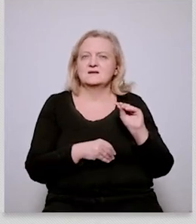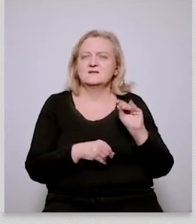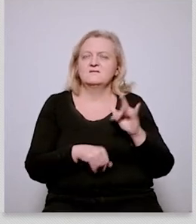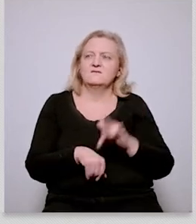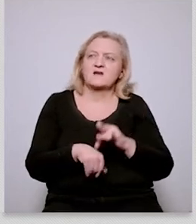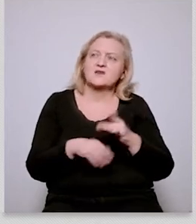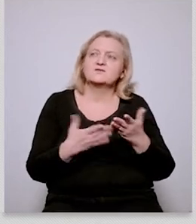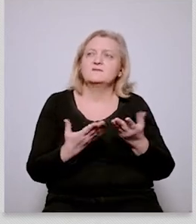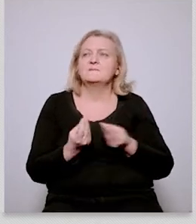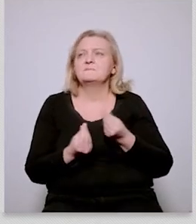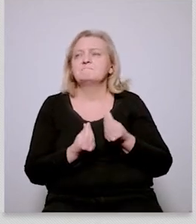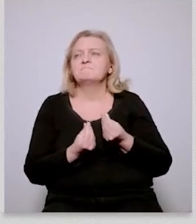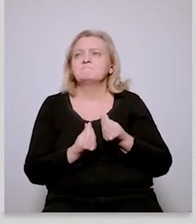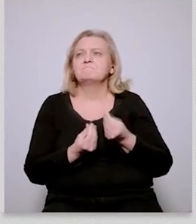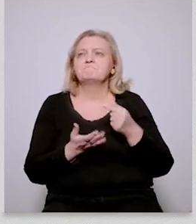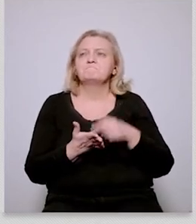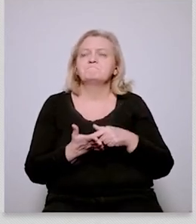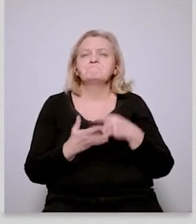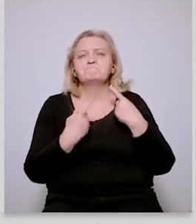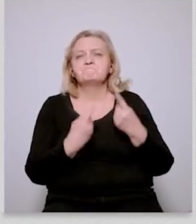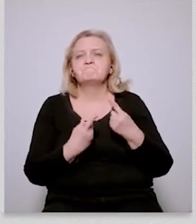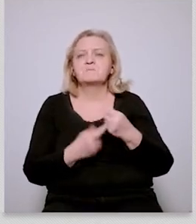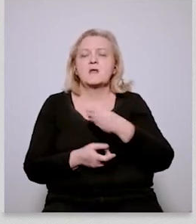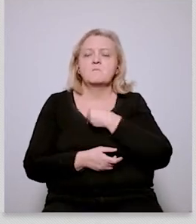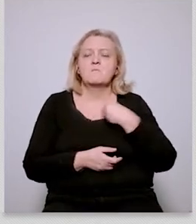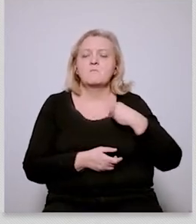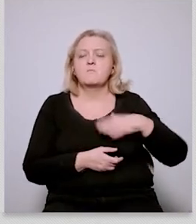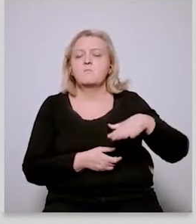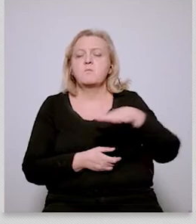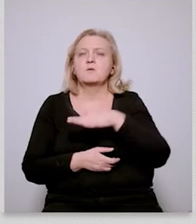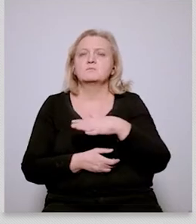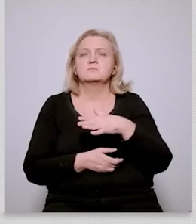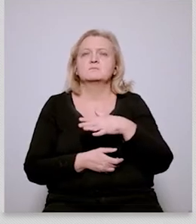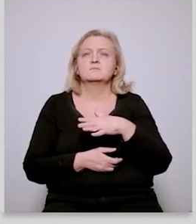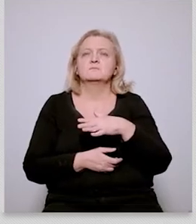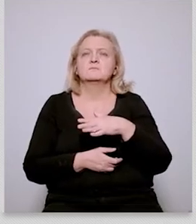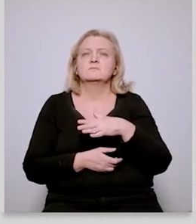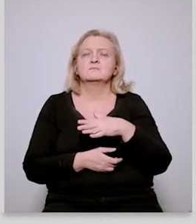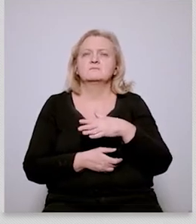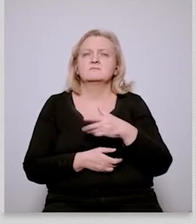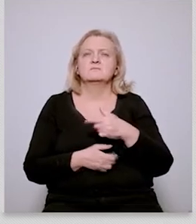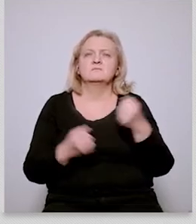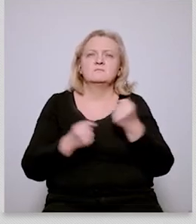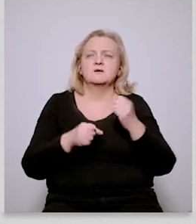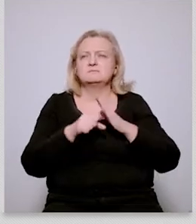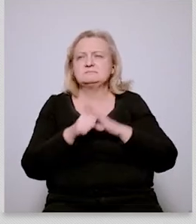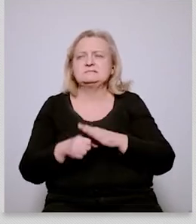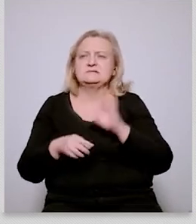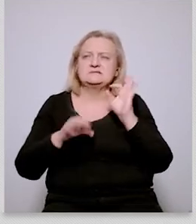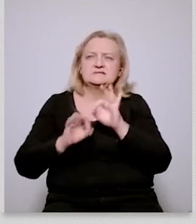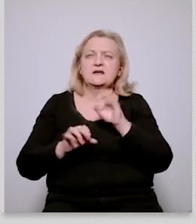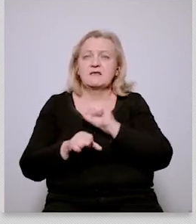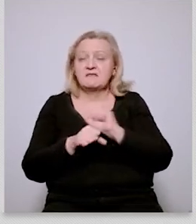humiliated and needlessly persecuted and so this is something that we have noted that has started